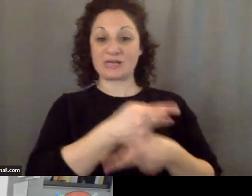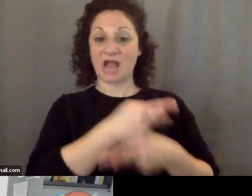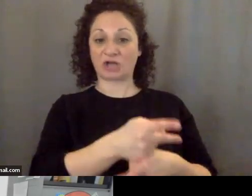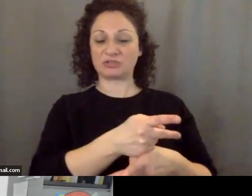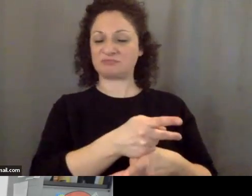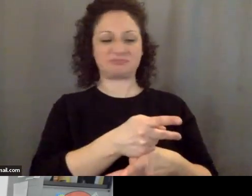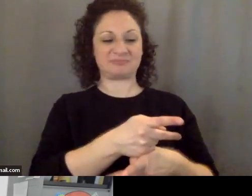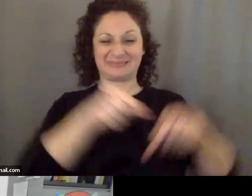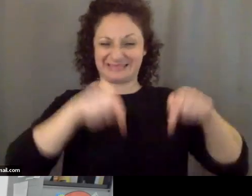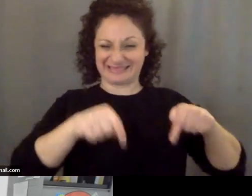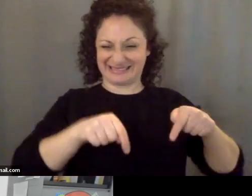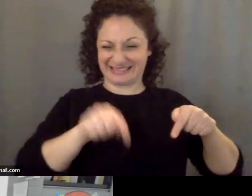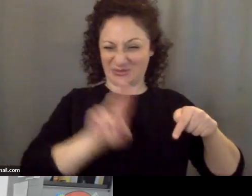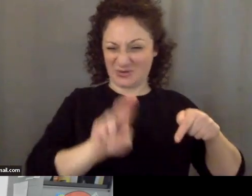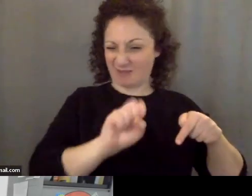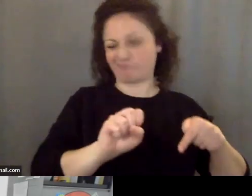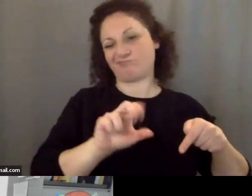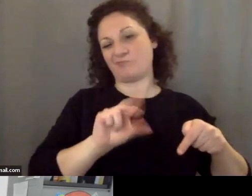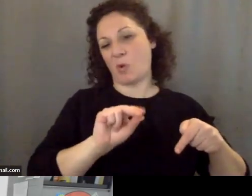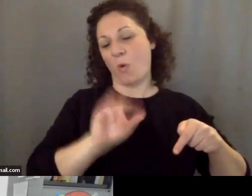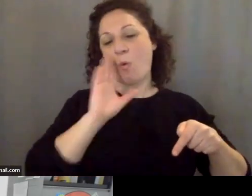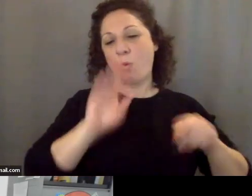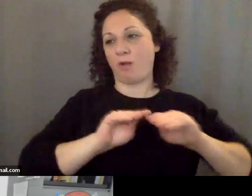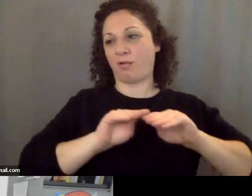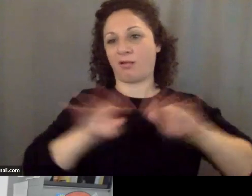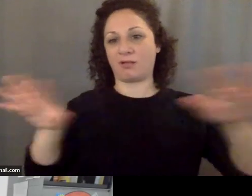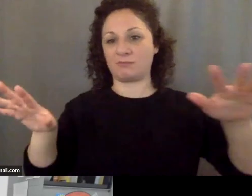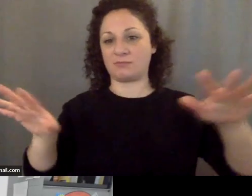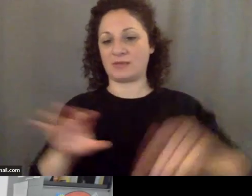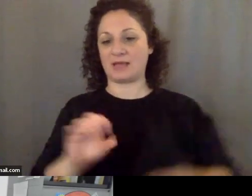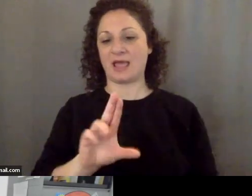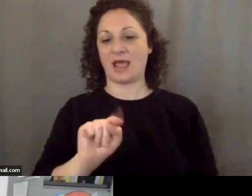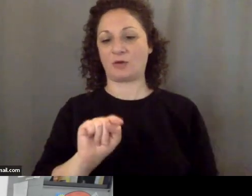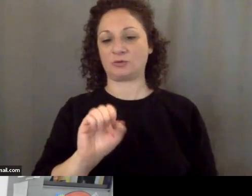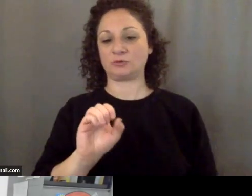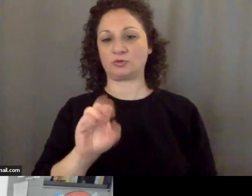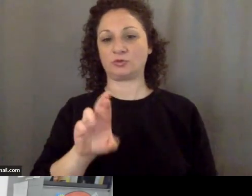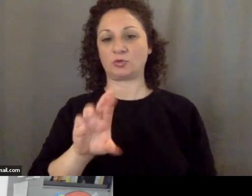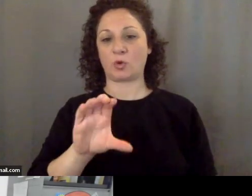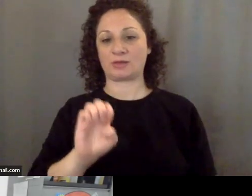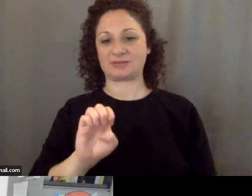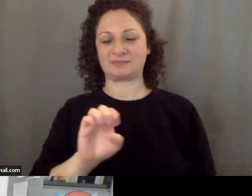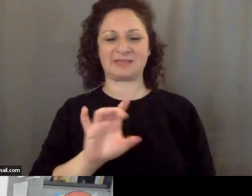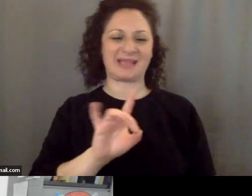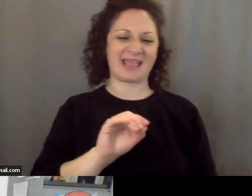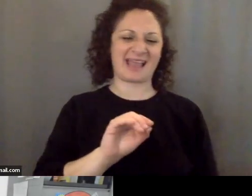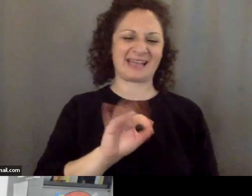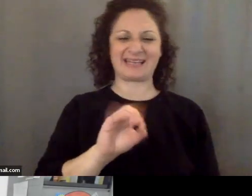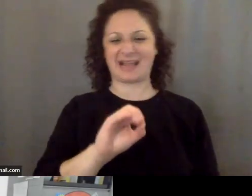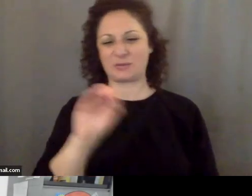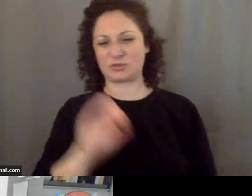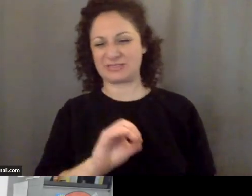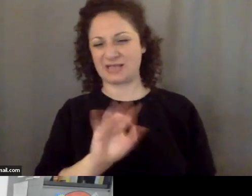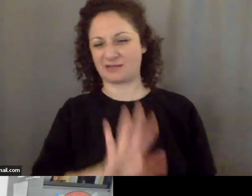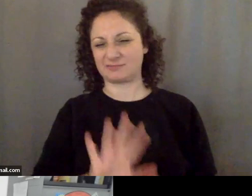And so the something like 80 to 90% depending on whose statistic you believe